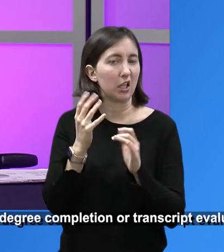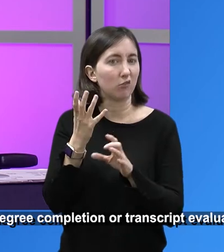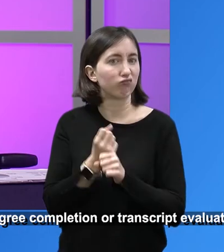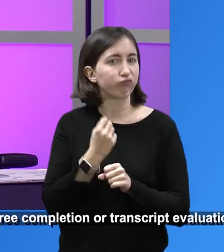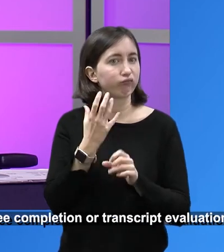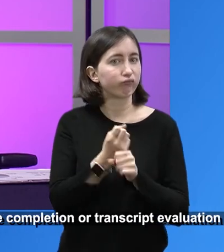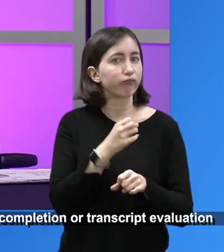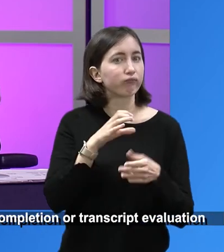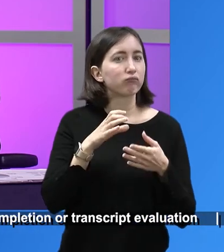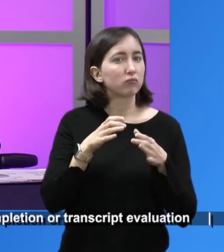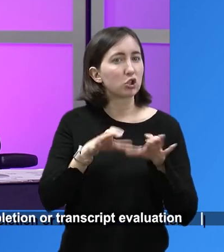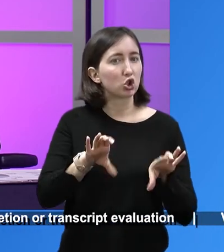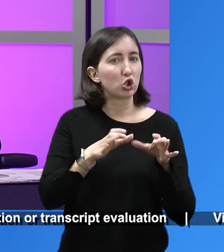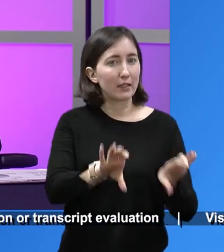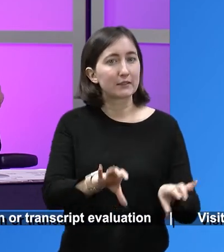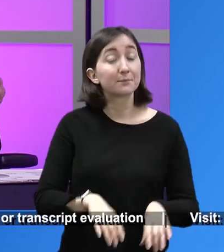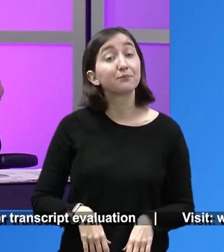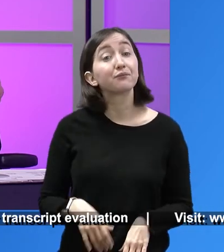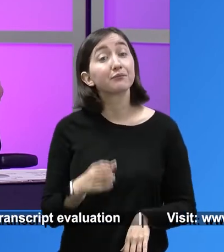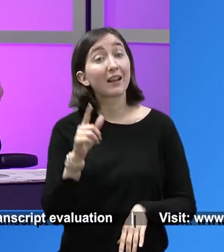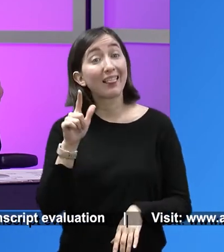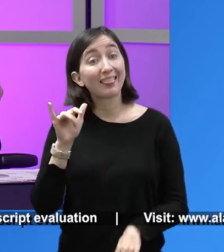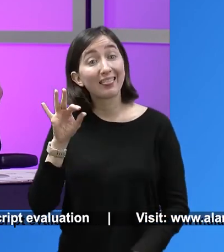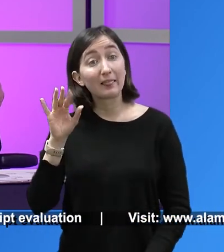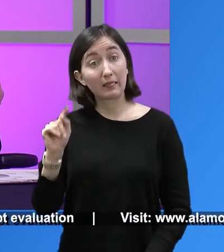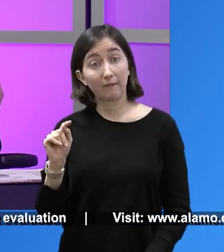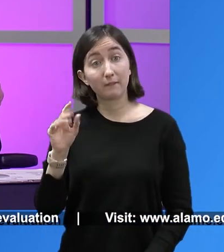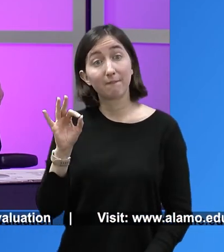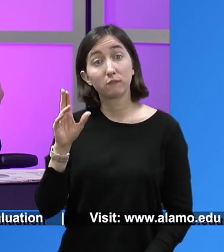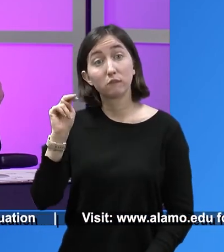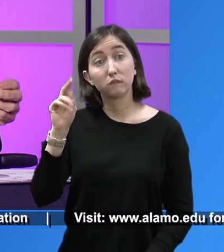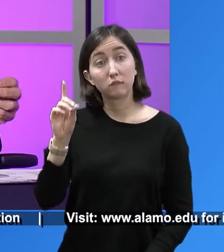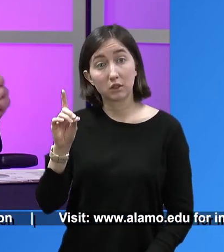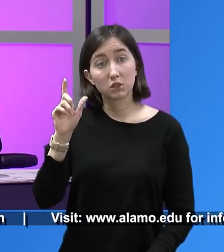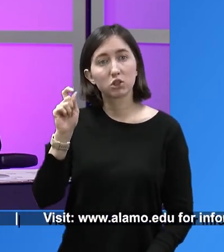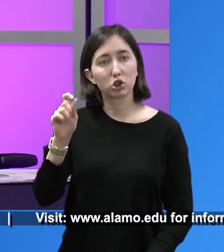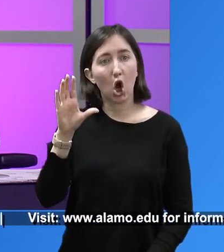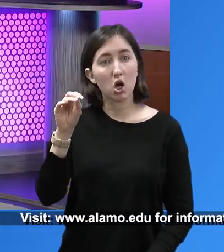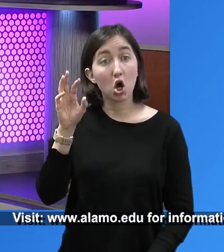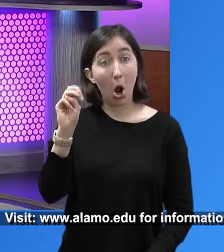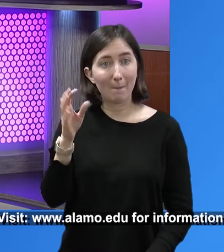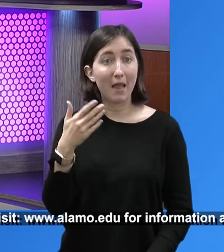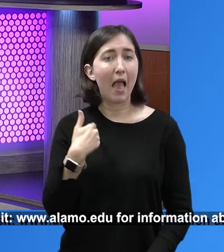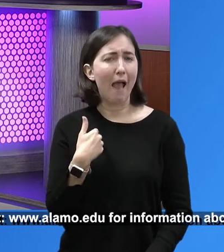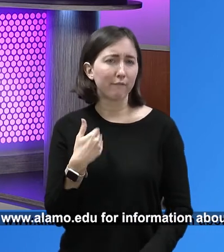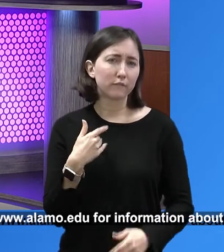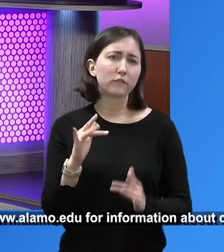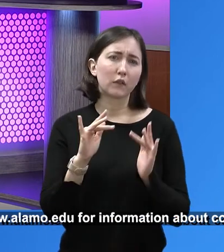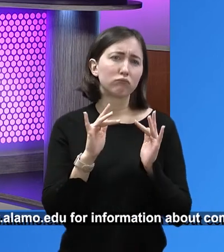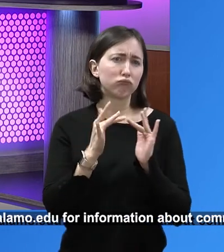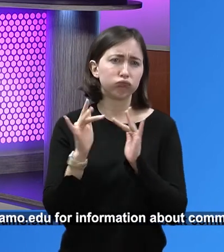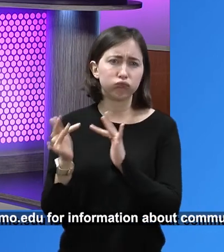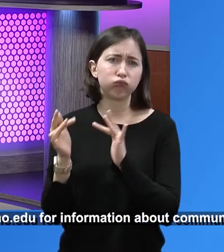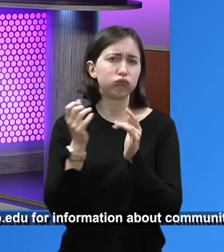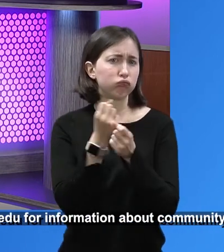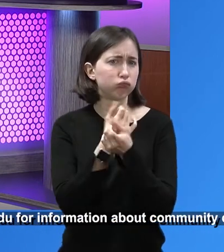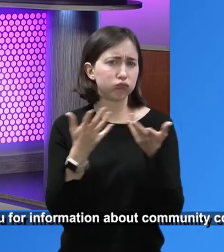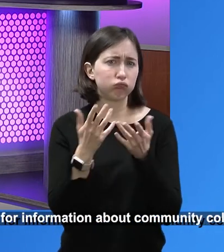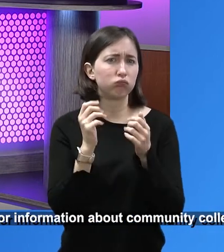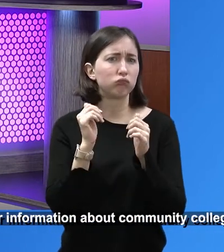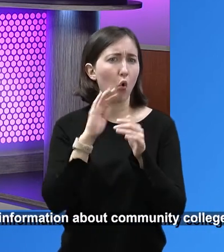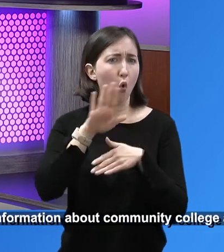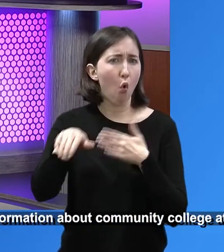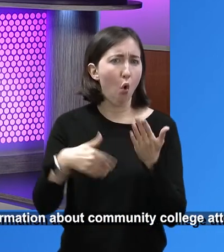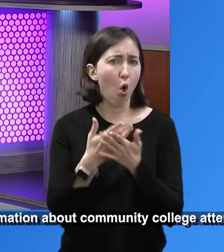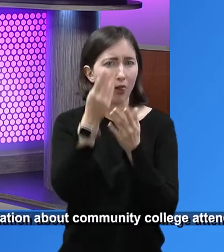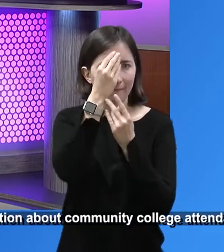LIFT Fund dot org. LIFT Fund dot com. LIFT Fund dot com is our website